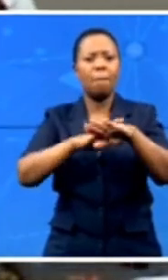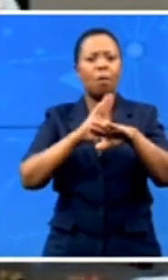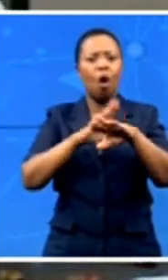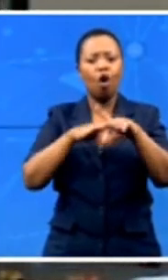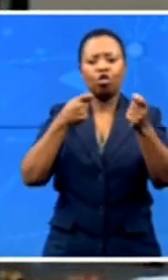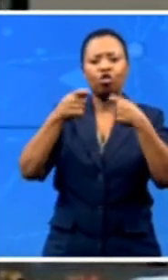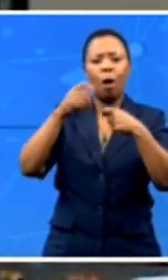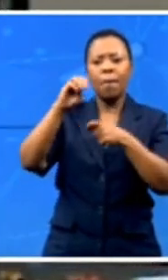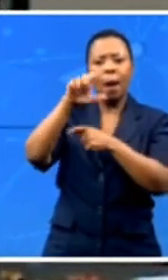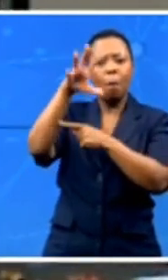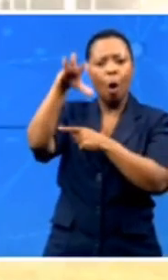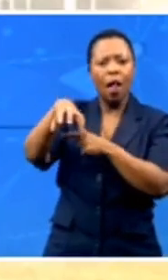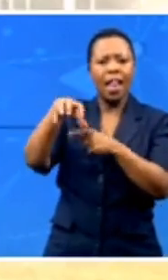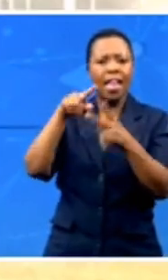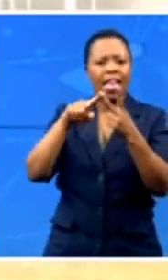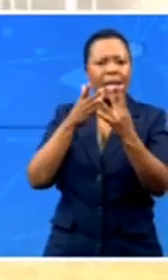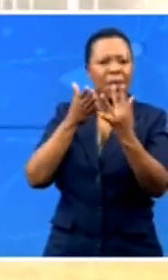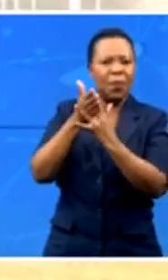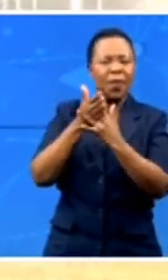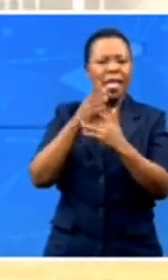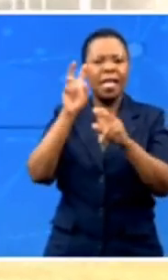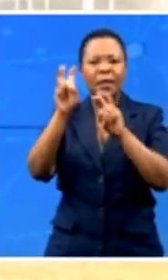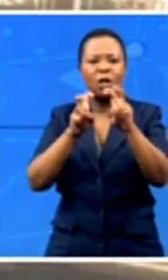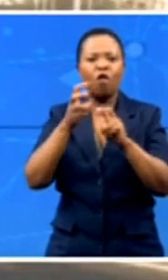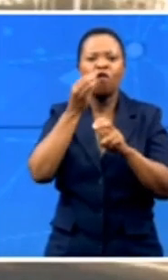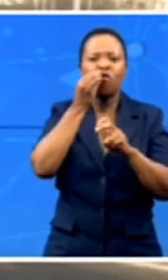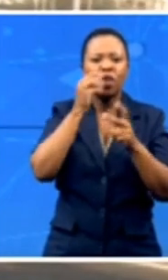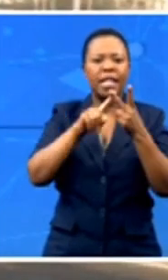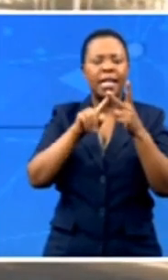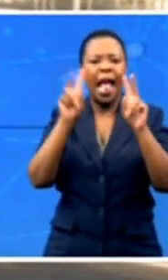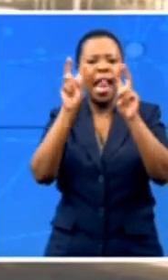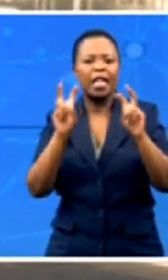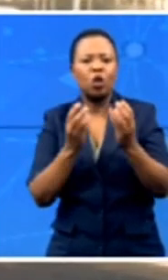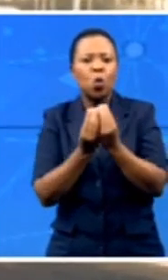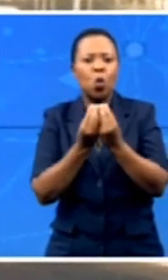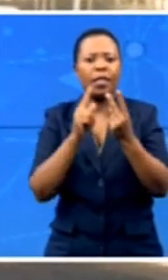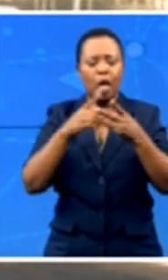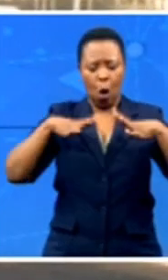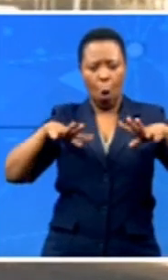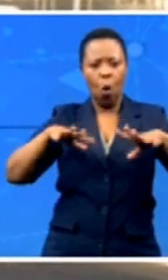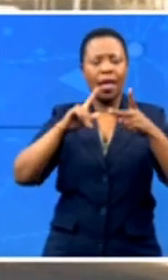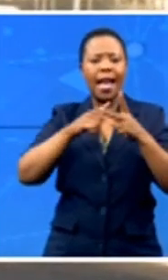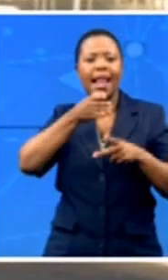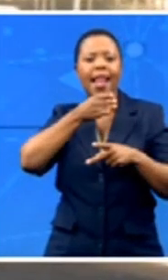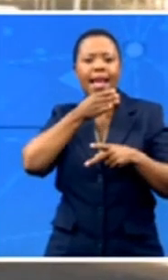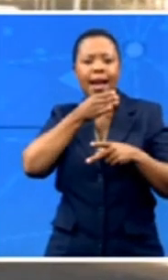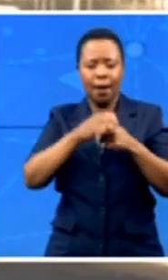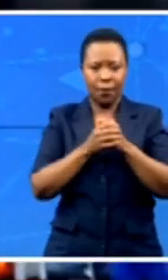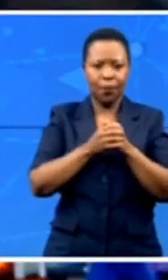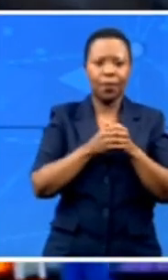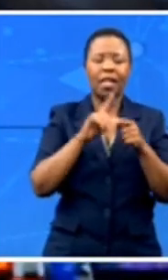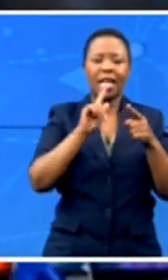mobs who took food, electronic goods, clothes and liquor. Attacks on retail centres also spread inland to Gauteng.